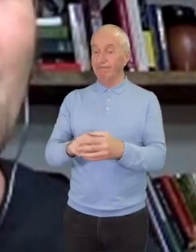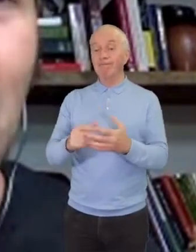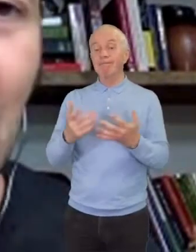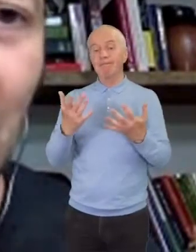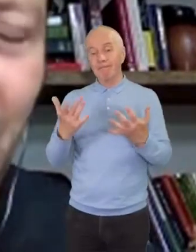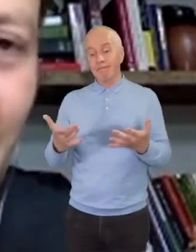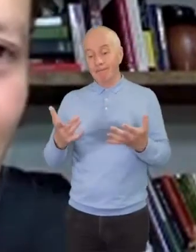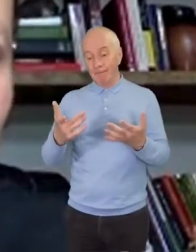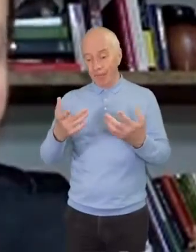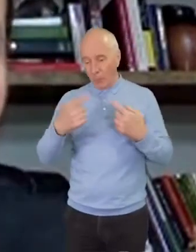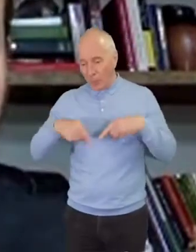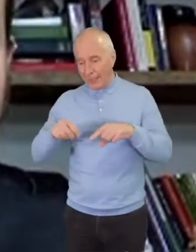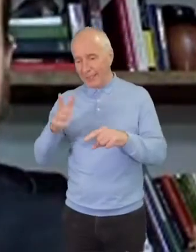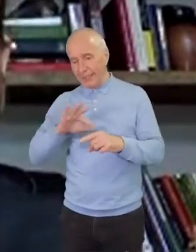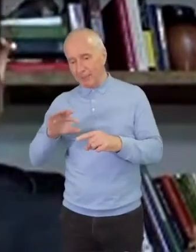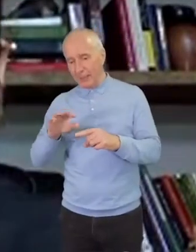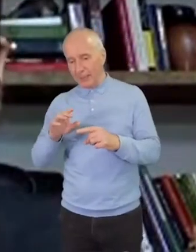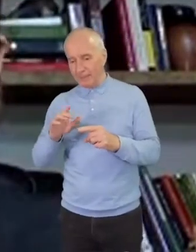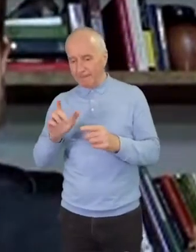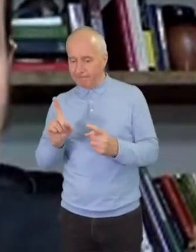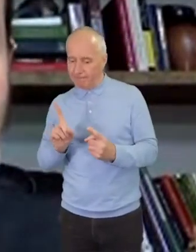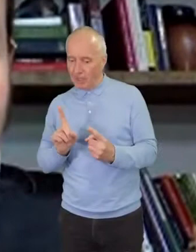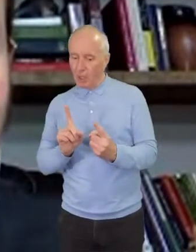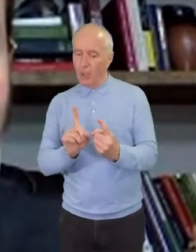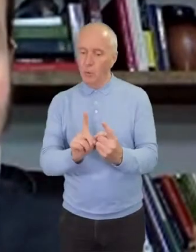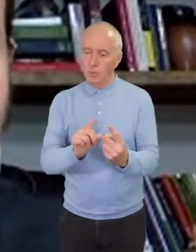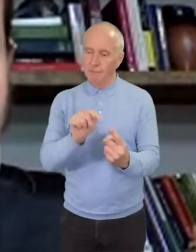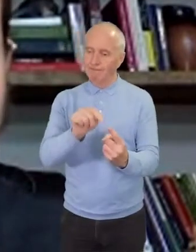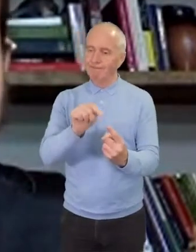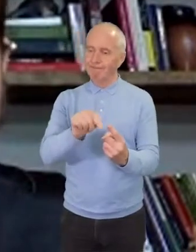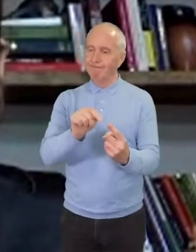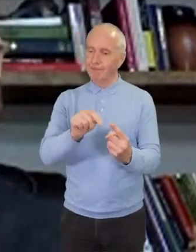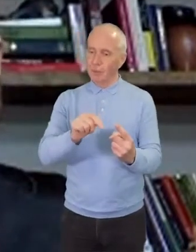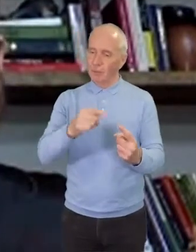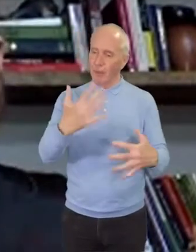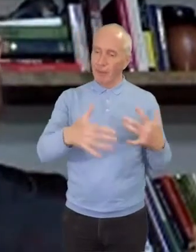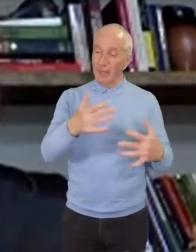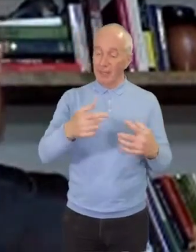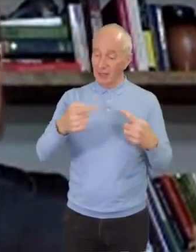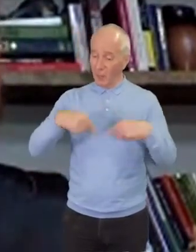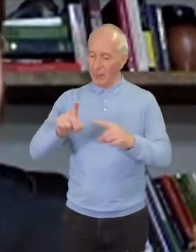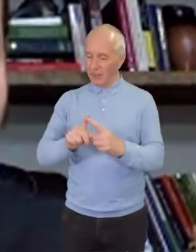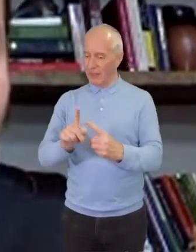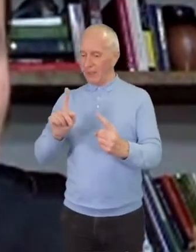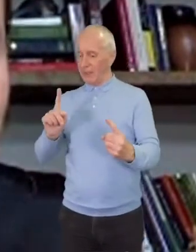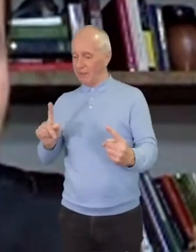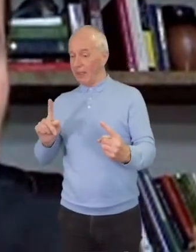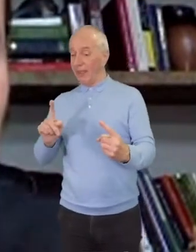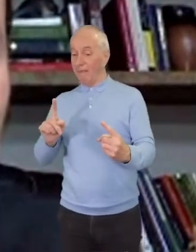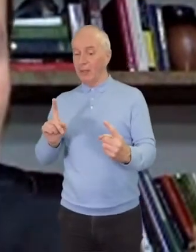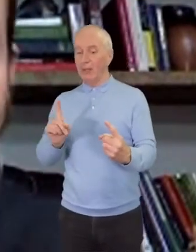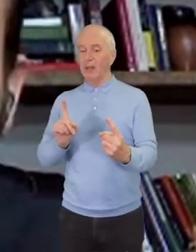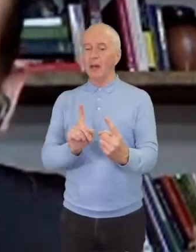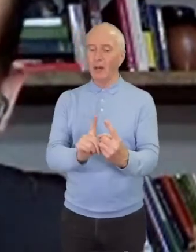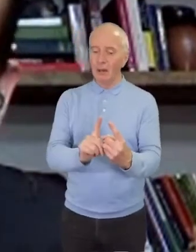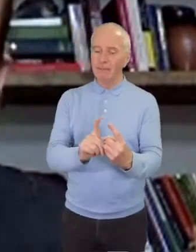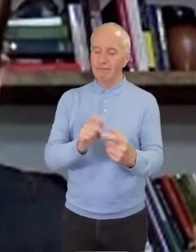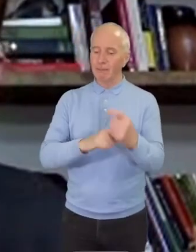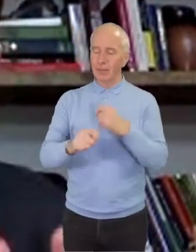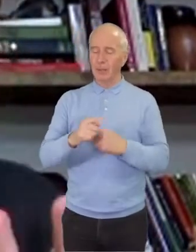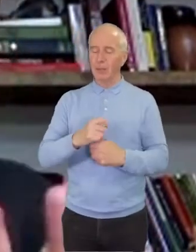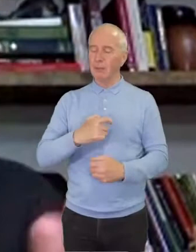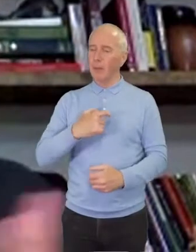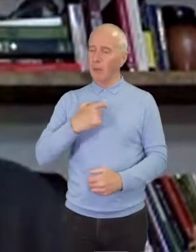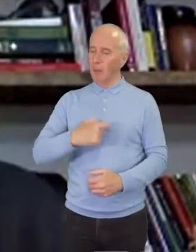close enough to the pain so that it becomes personal, right? And there's